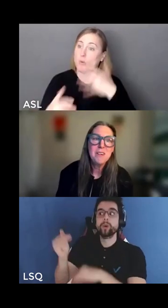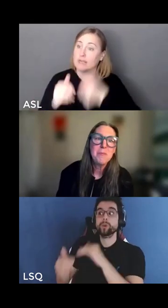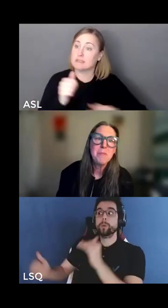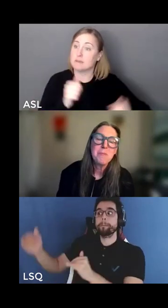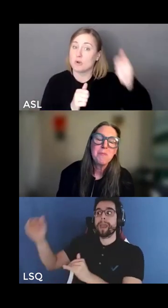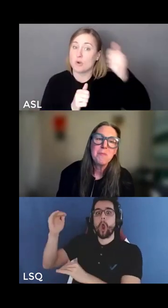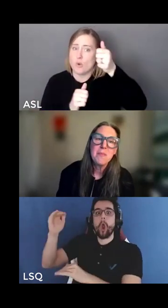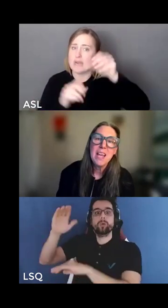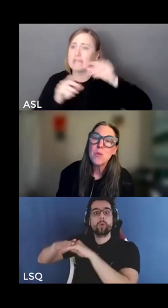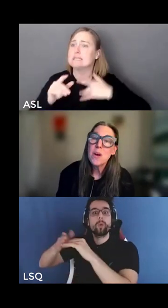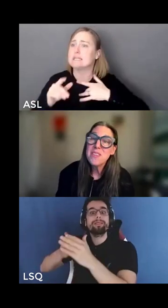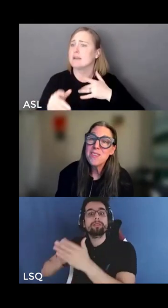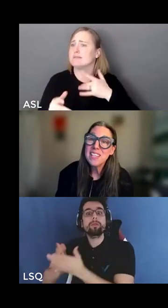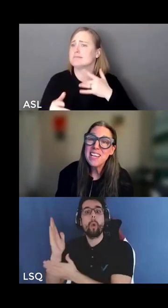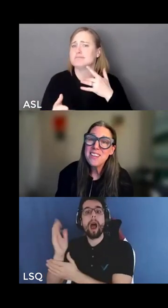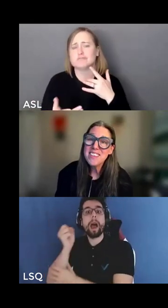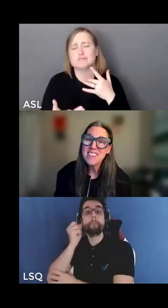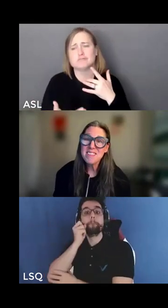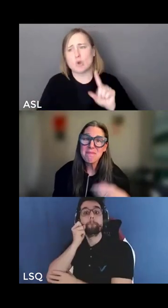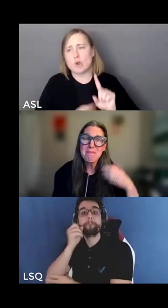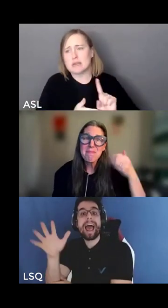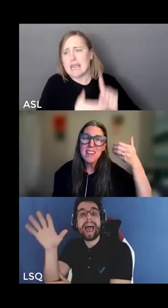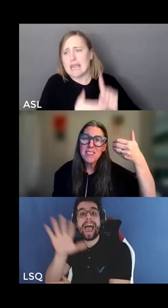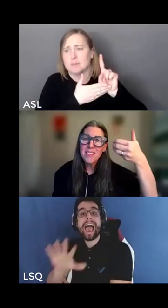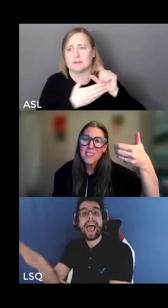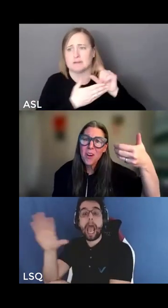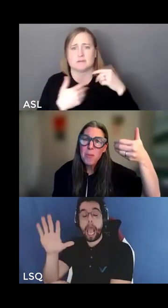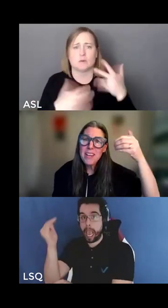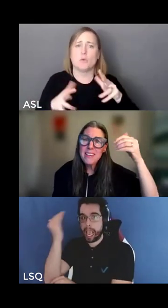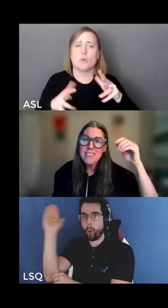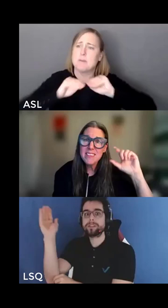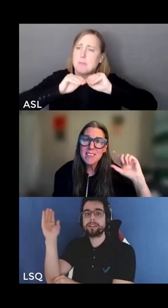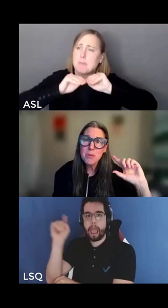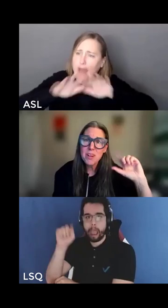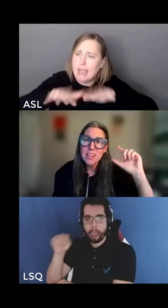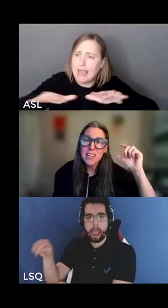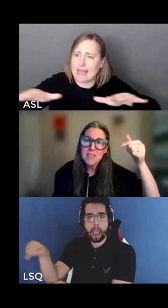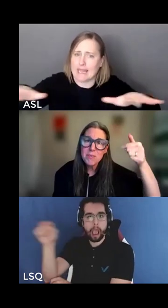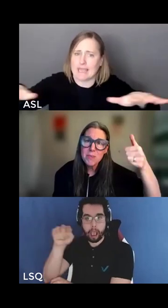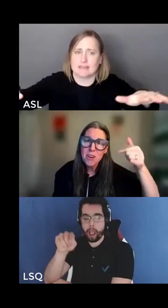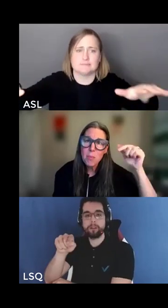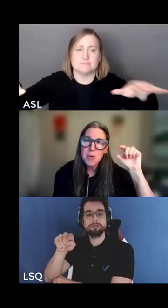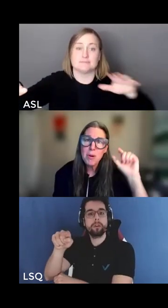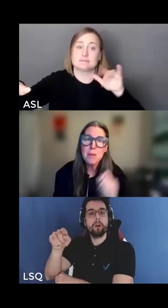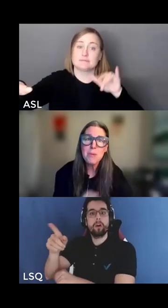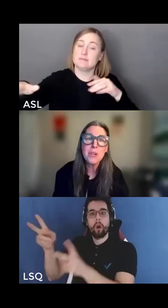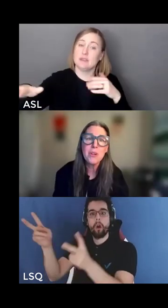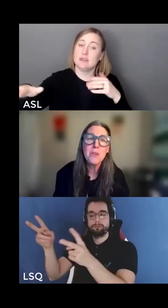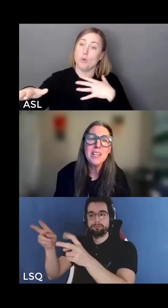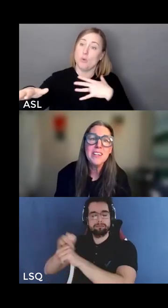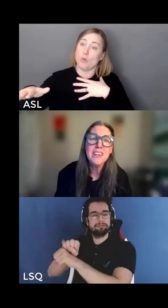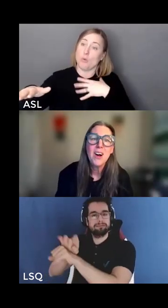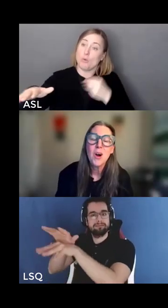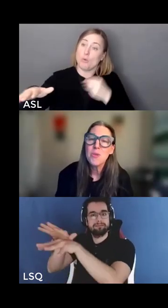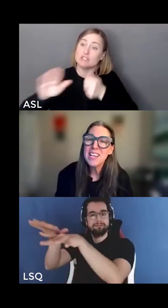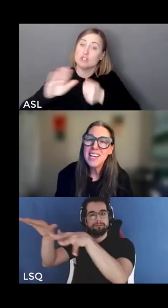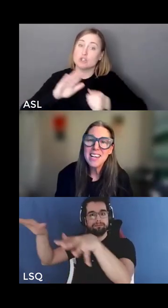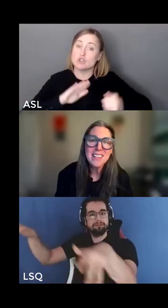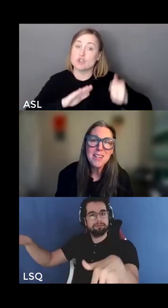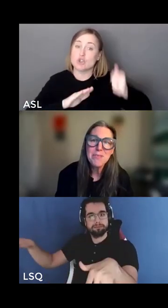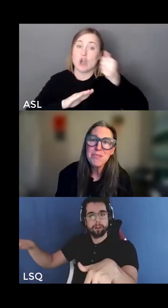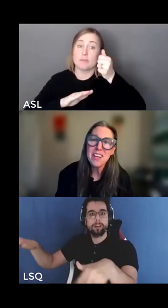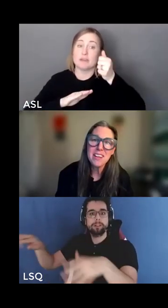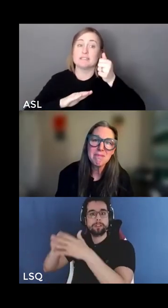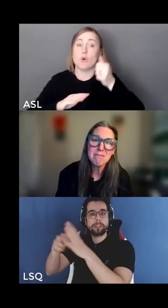and where these relations domination and subordination from the top and bottom of the coin are